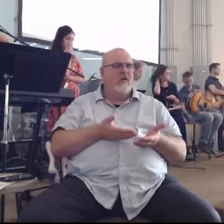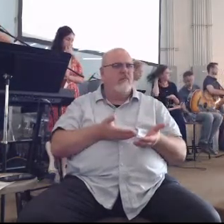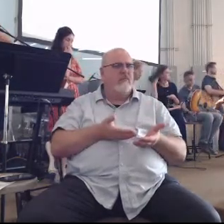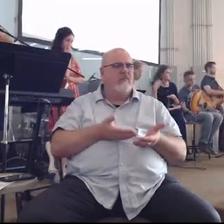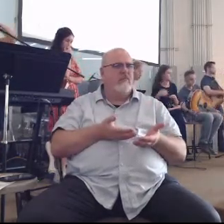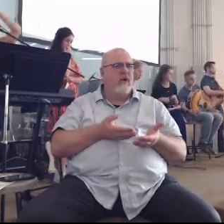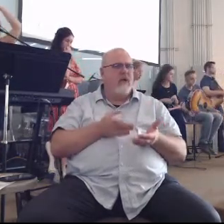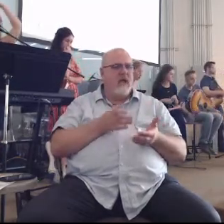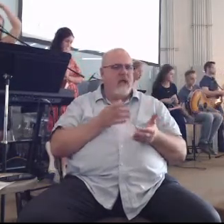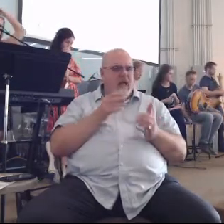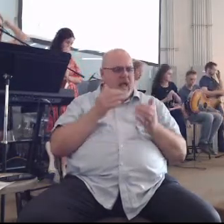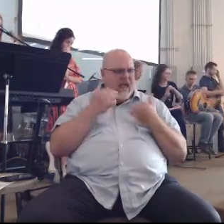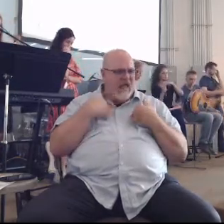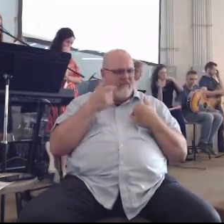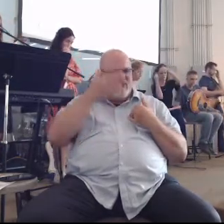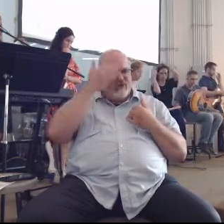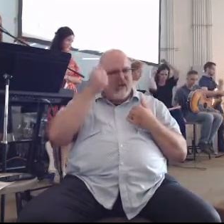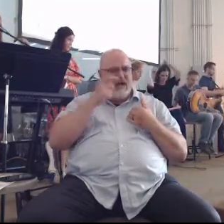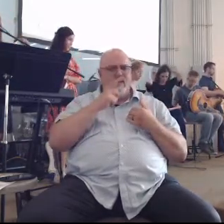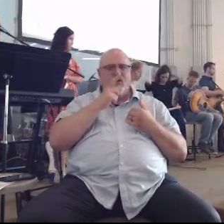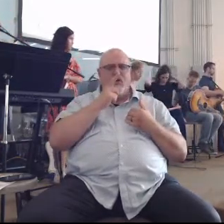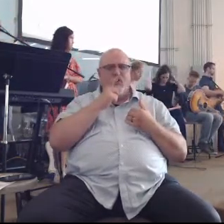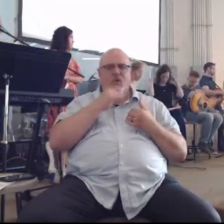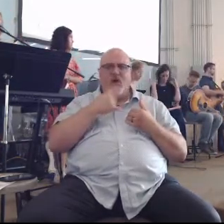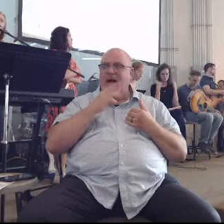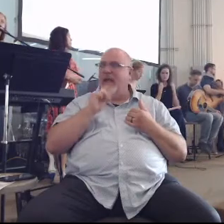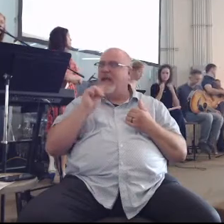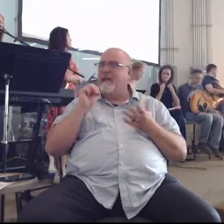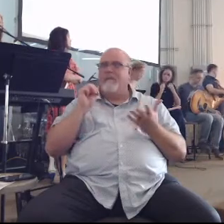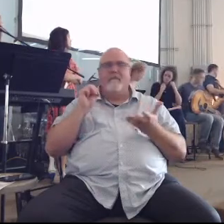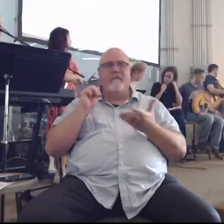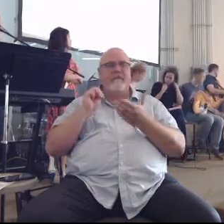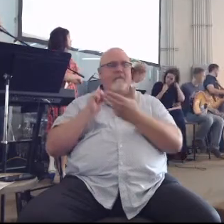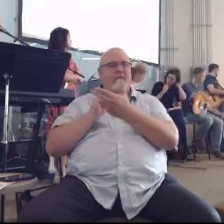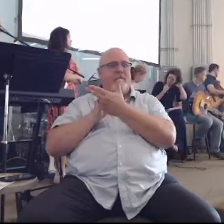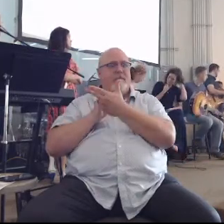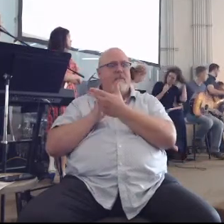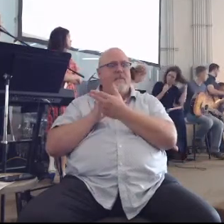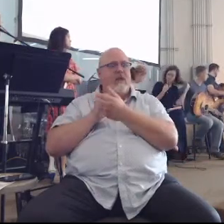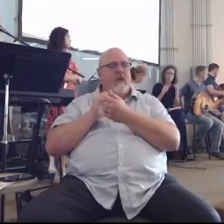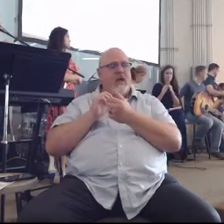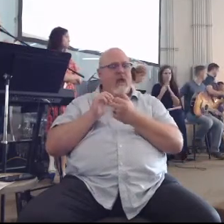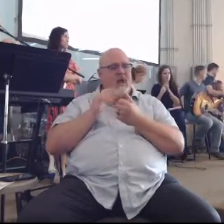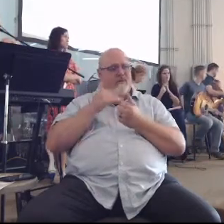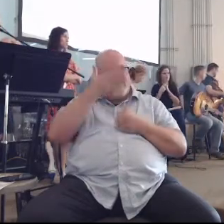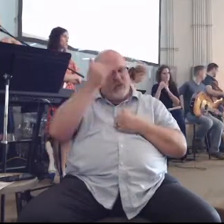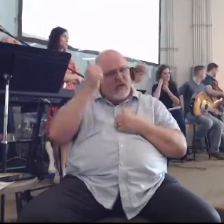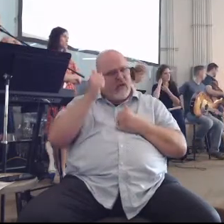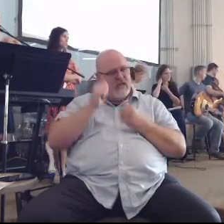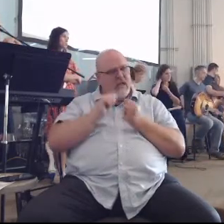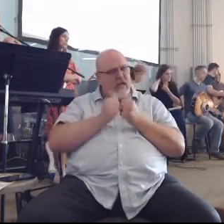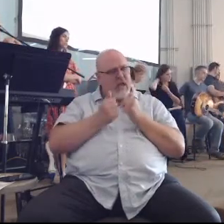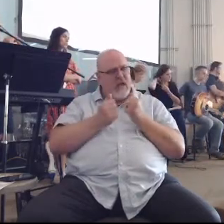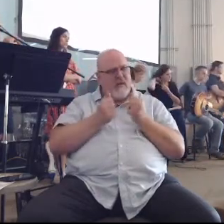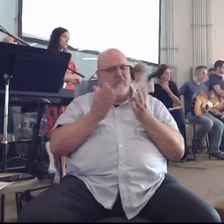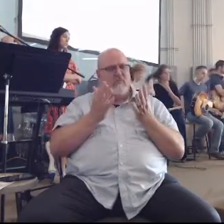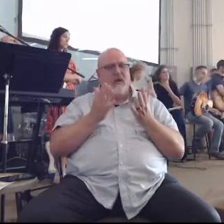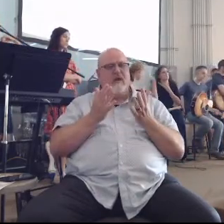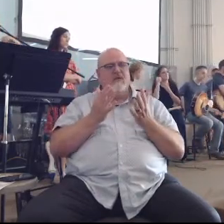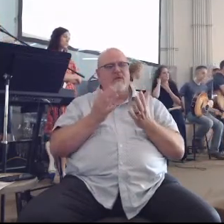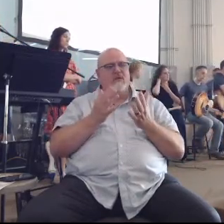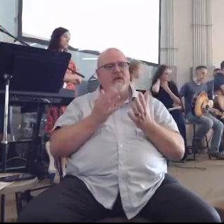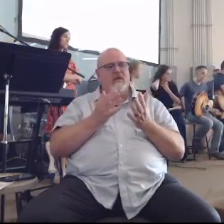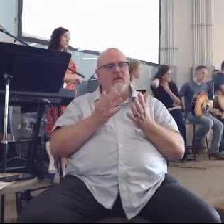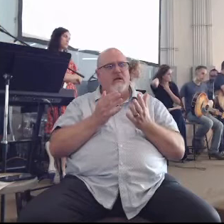it's have you forgotten who I am have you forgotten how much and even more than who I am and what you've seen me do